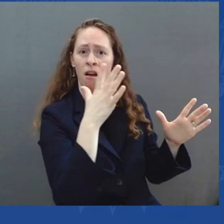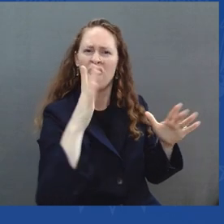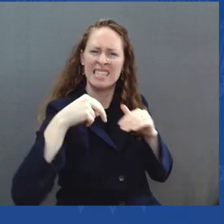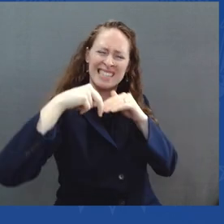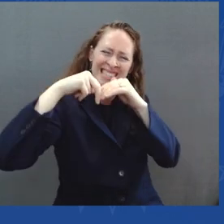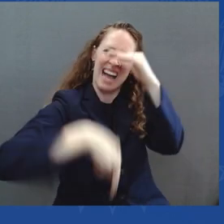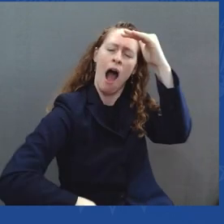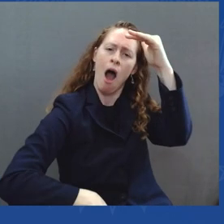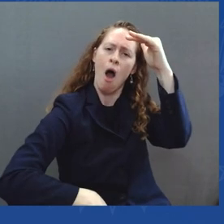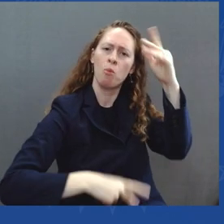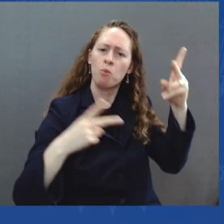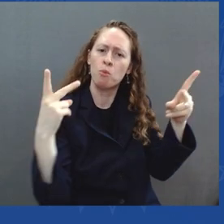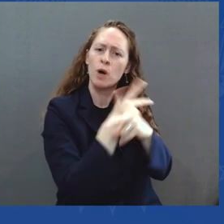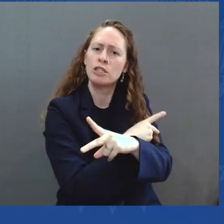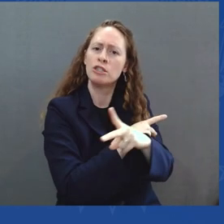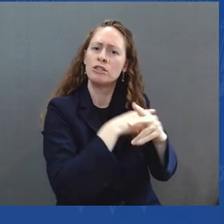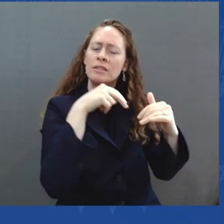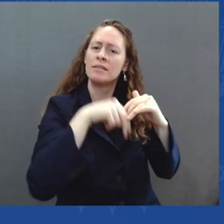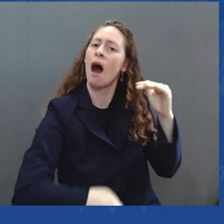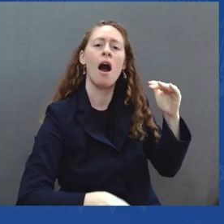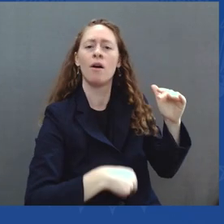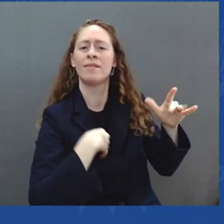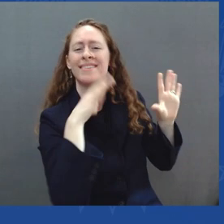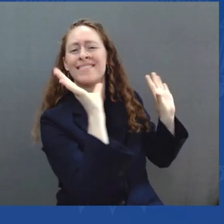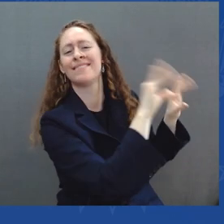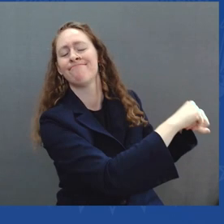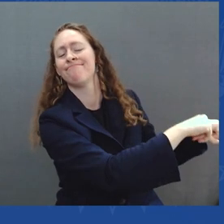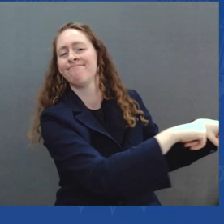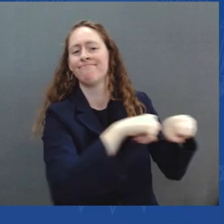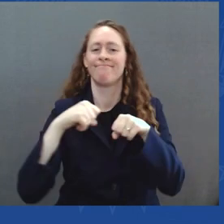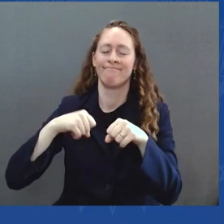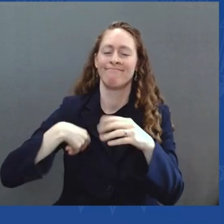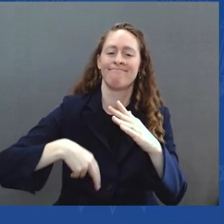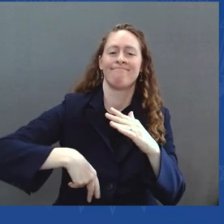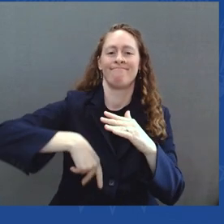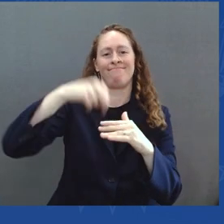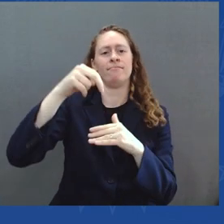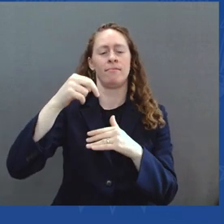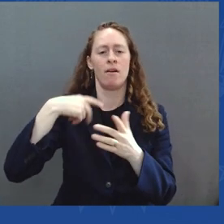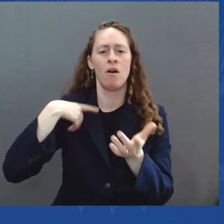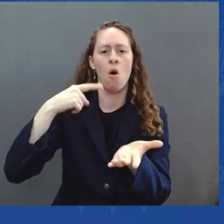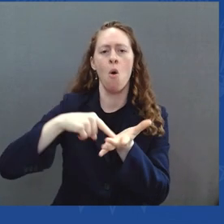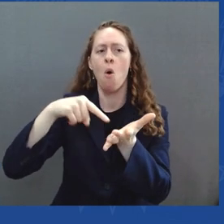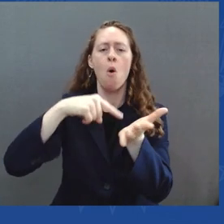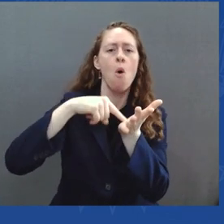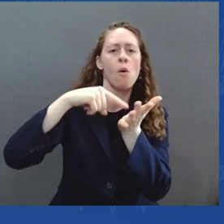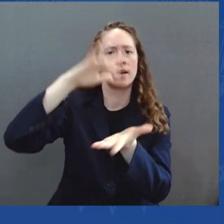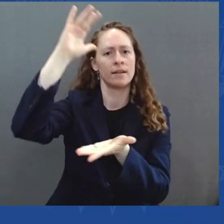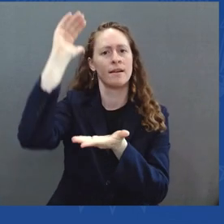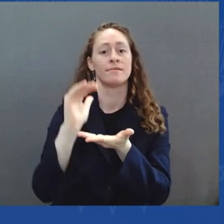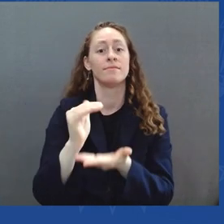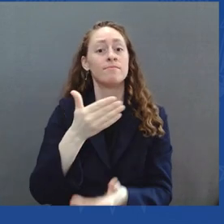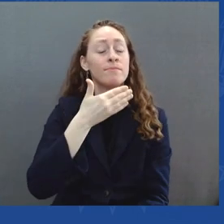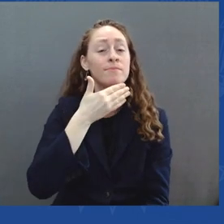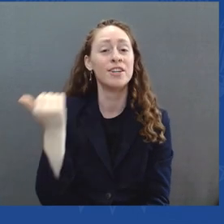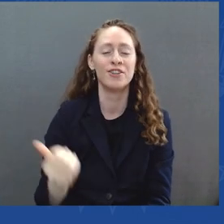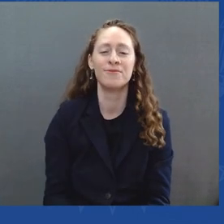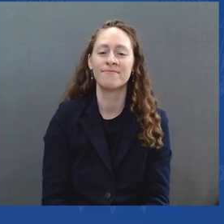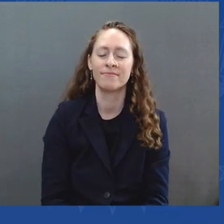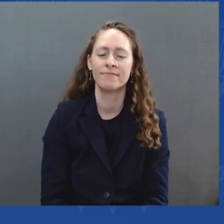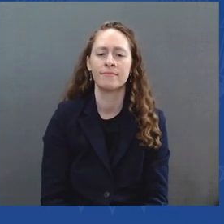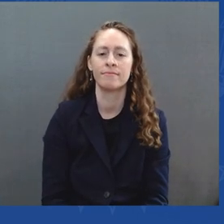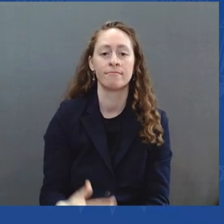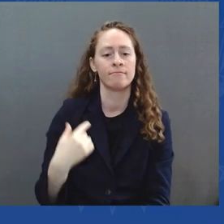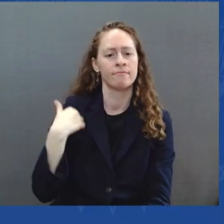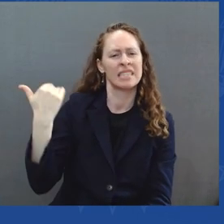I just released my budget this week, and it shows, going forward, we can cut the deficit by another $1 trillion over